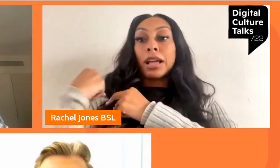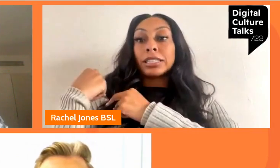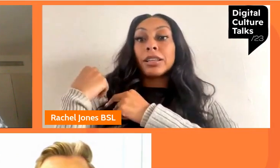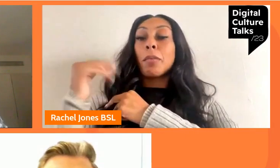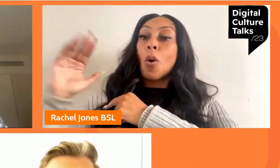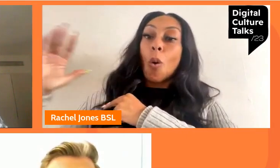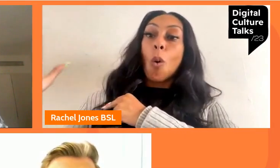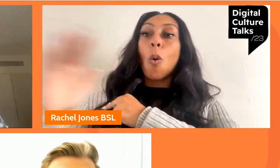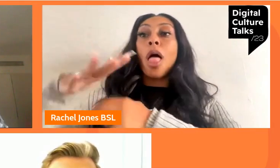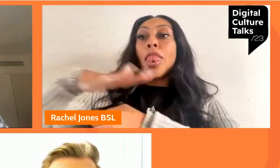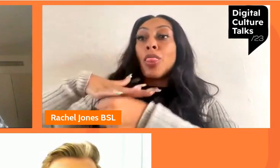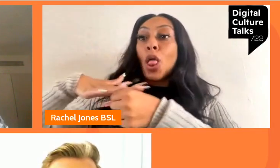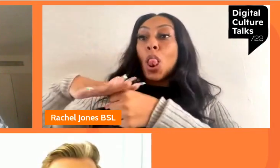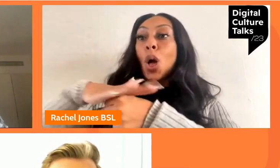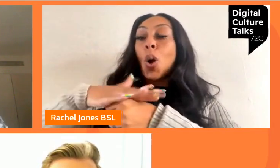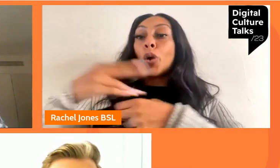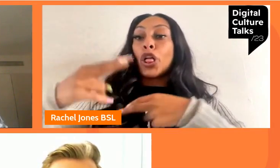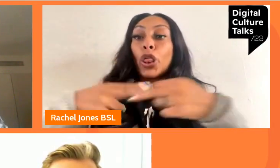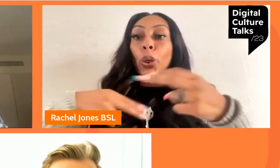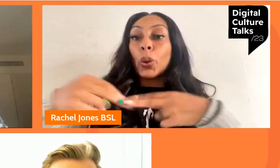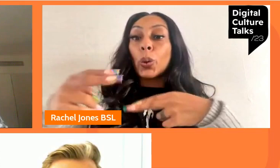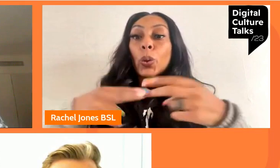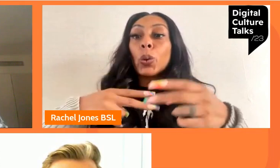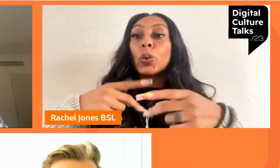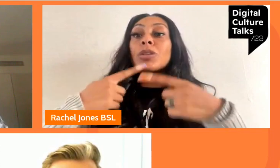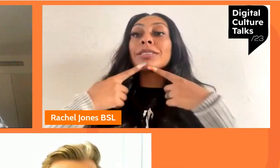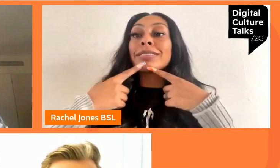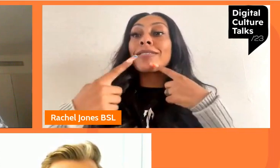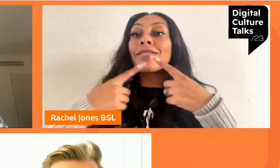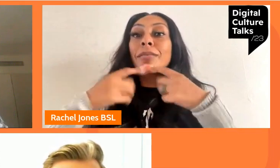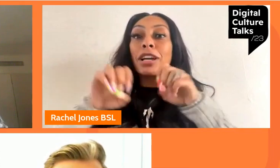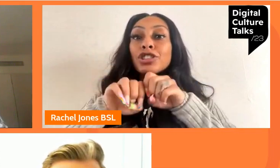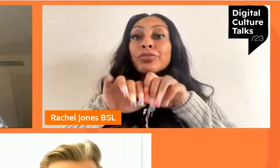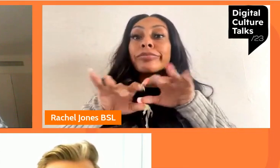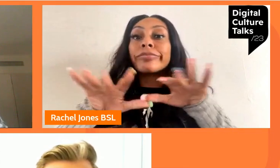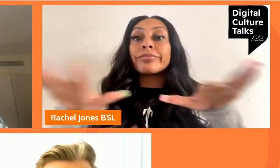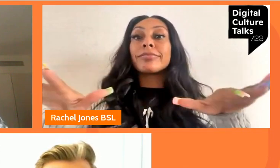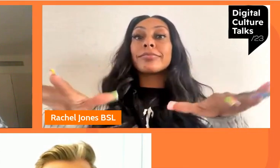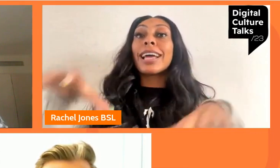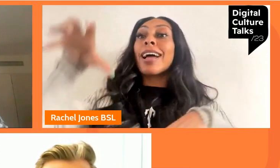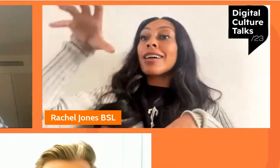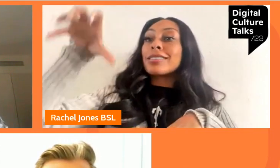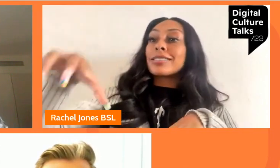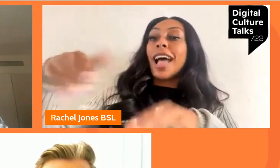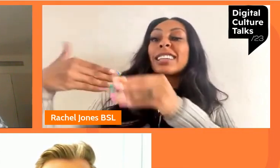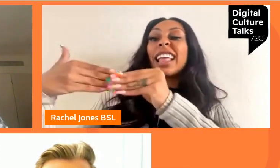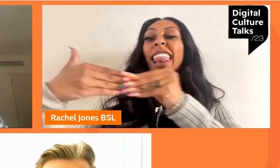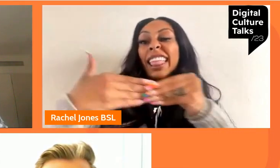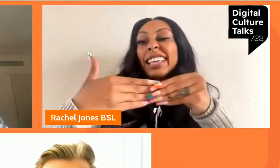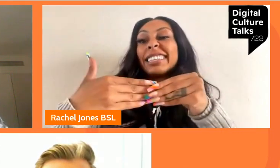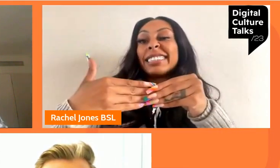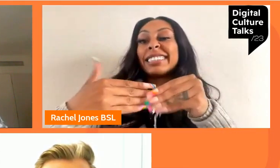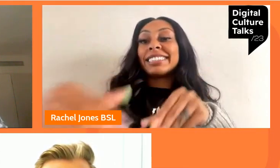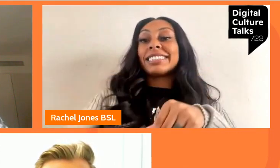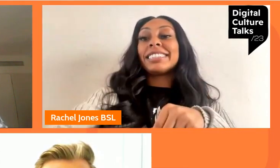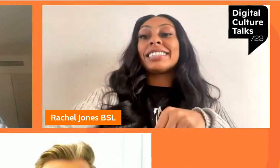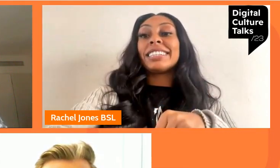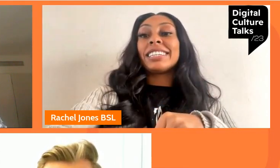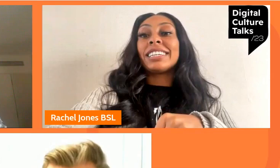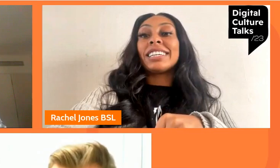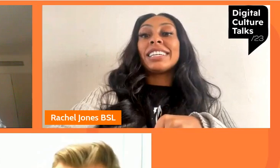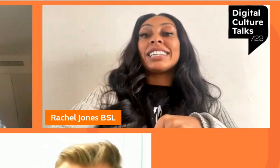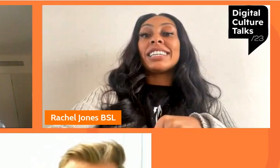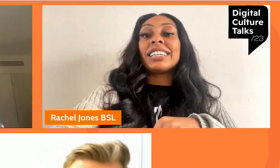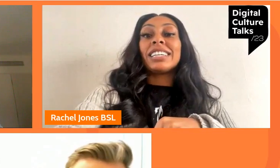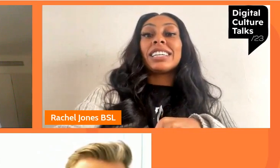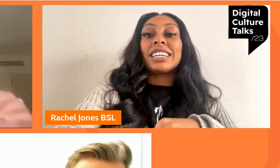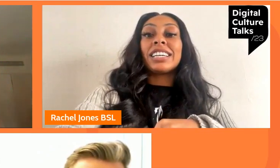news audio and digital content across the region and is the site lead for the bbc at the mailbox